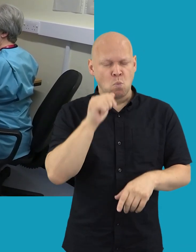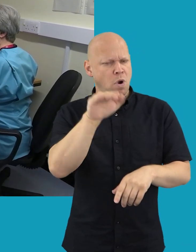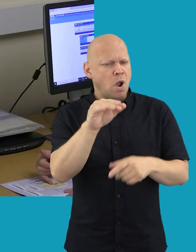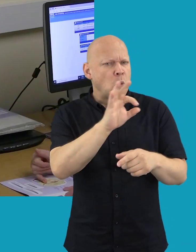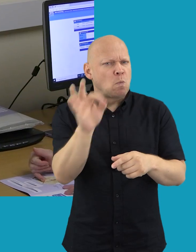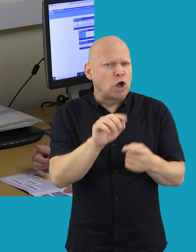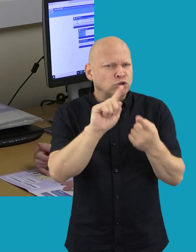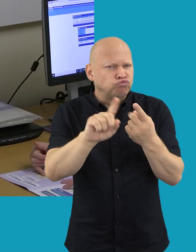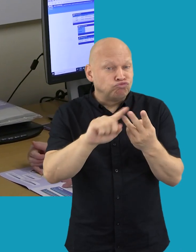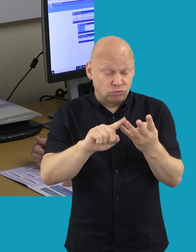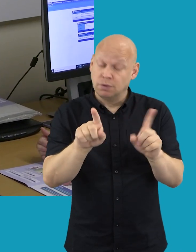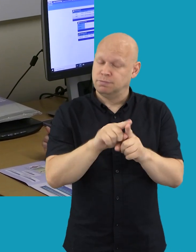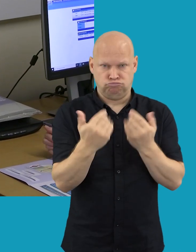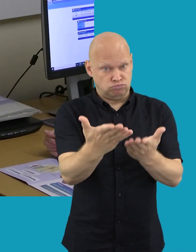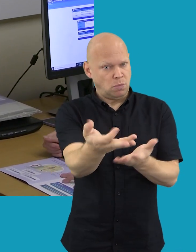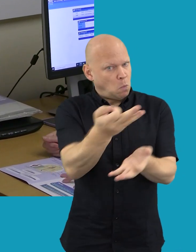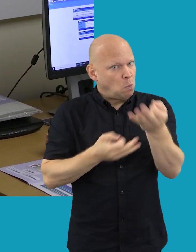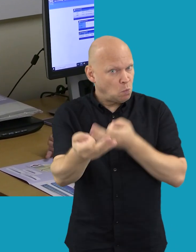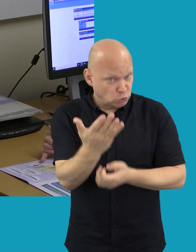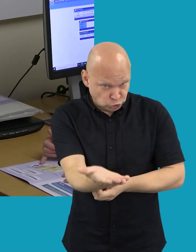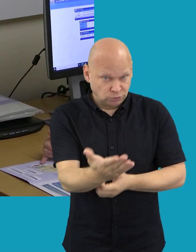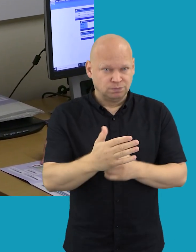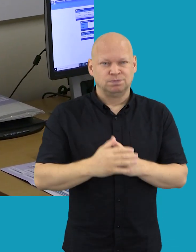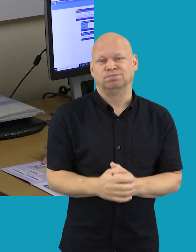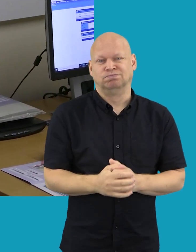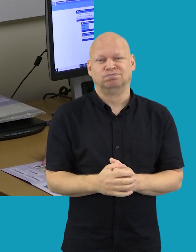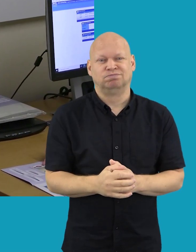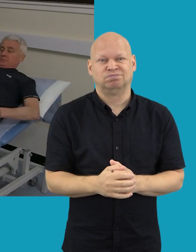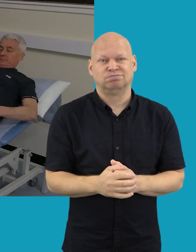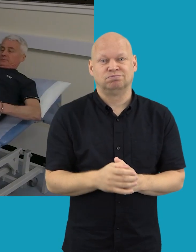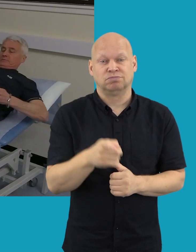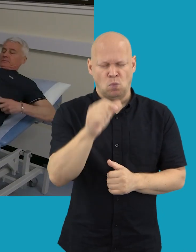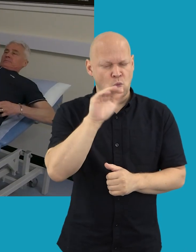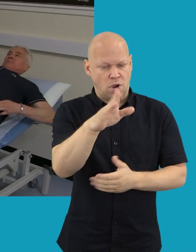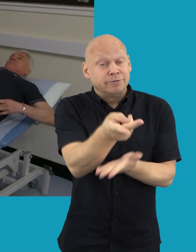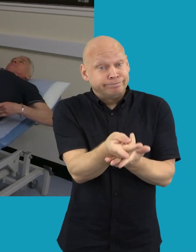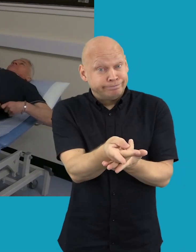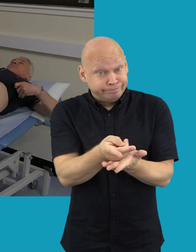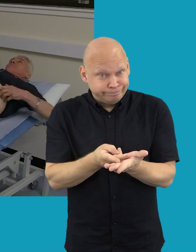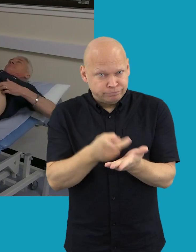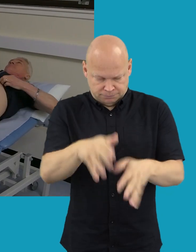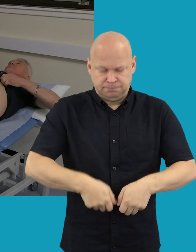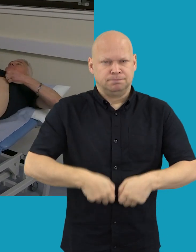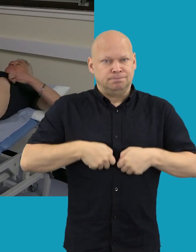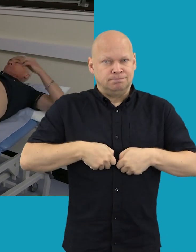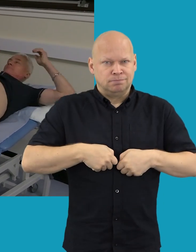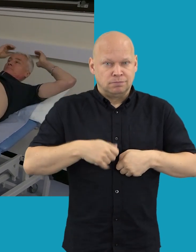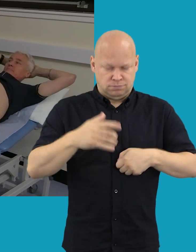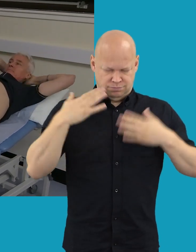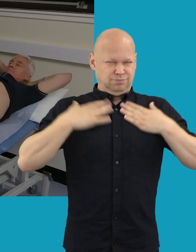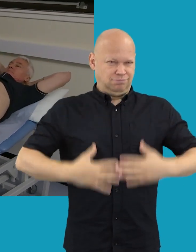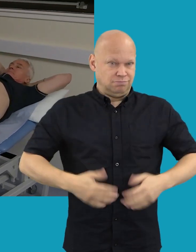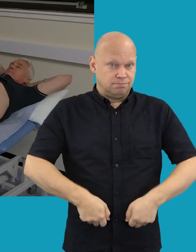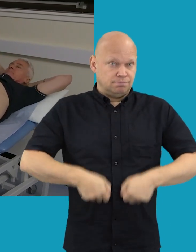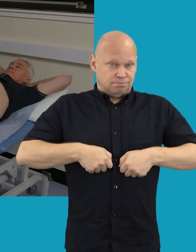some questions and also given the opportunity to ask any you might have. You'll then be asked to lie down and lift up or unbutton